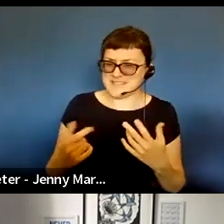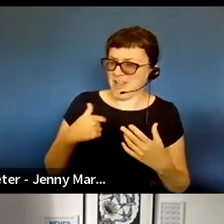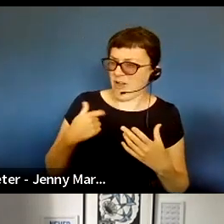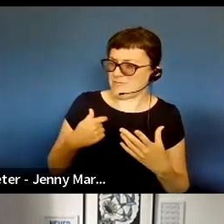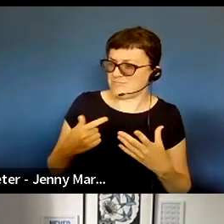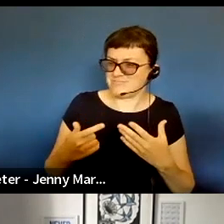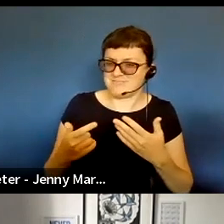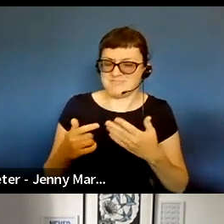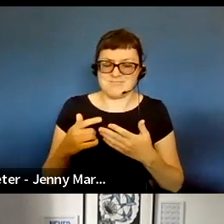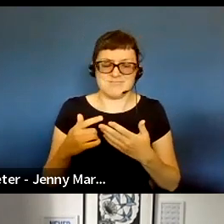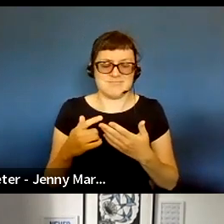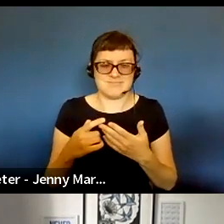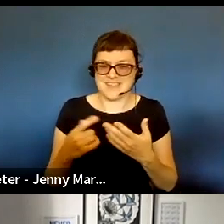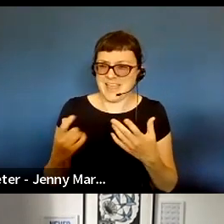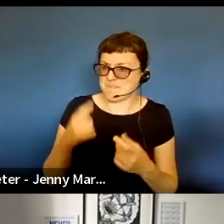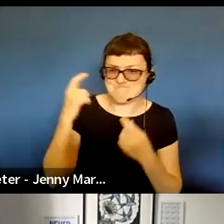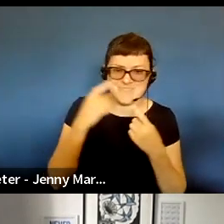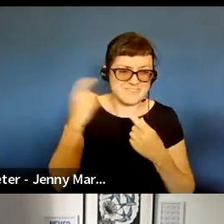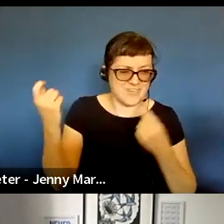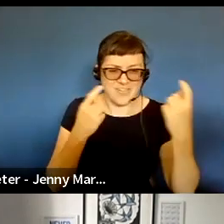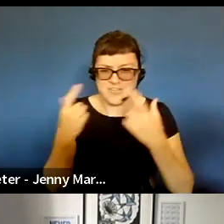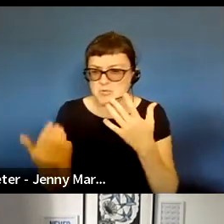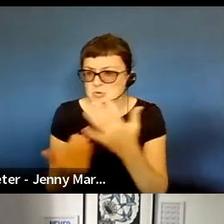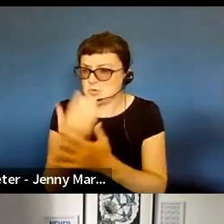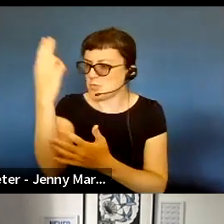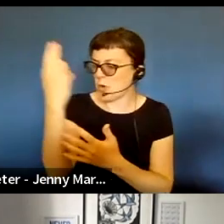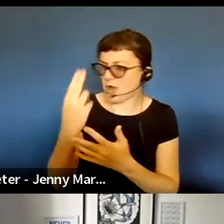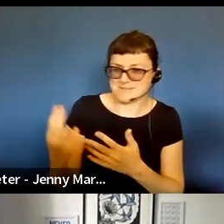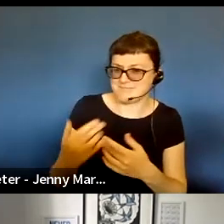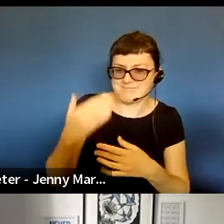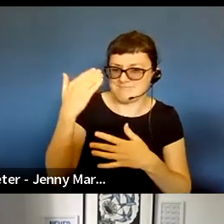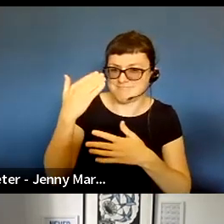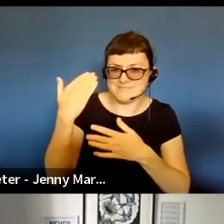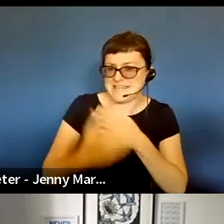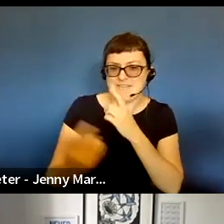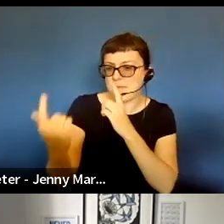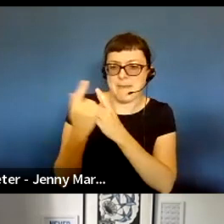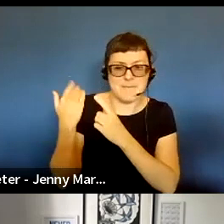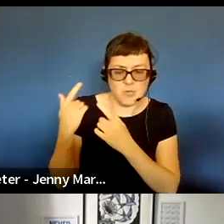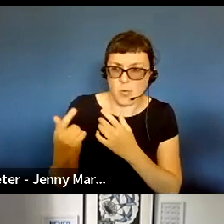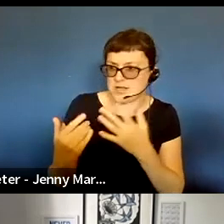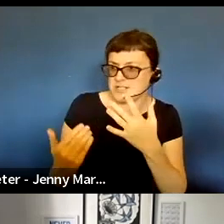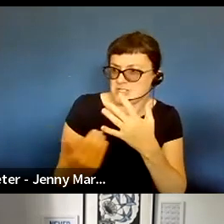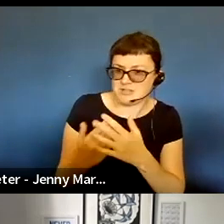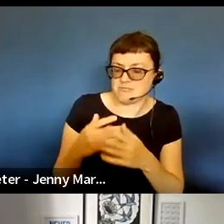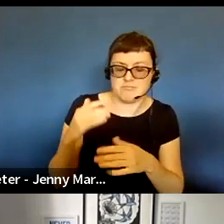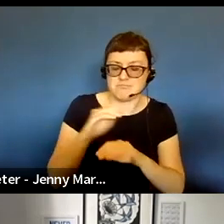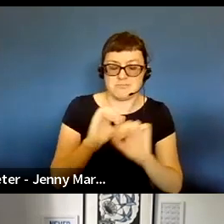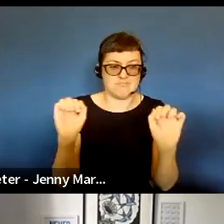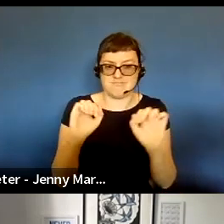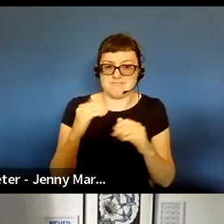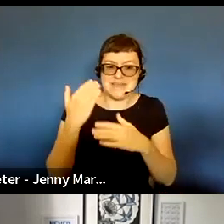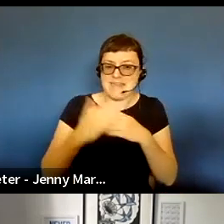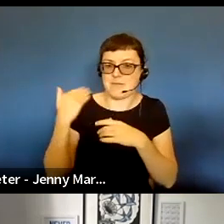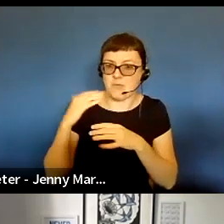potentially be finding and discovering and meeting a lot of artists that we hadn't encountered before that were new to us and hadn't kind of been applying for our other programs